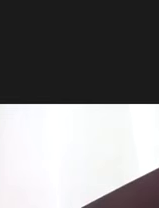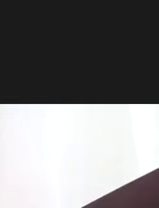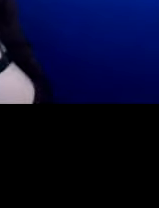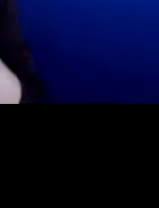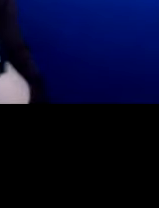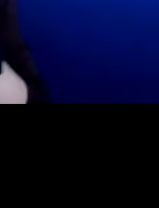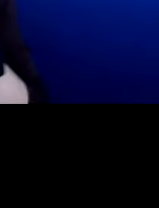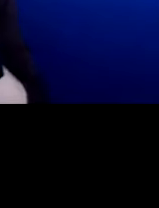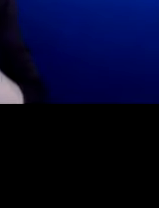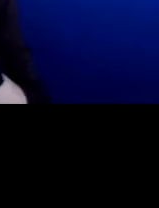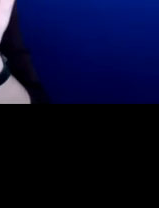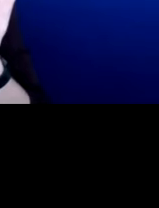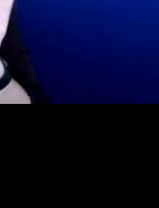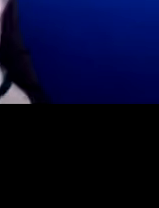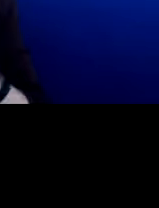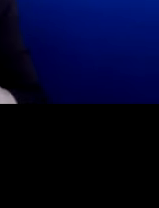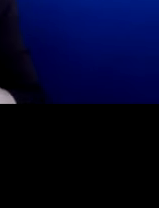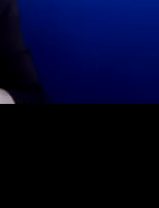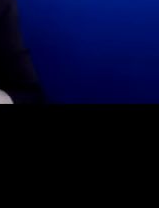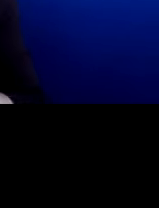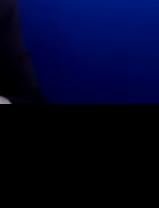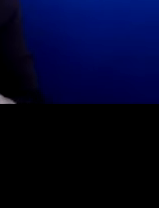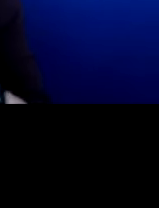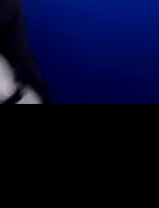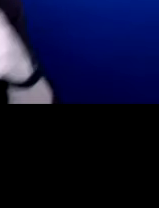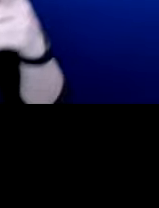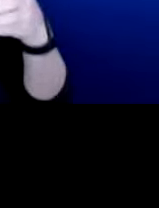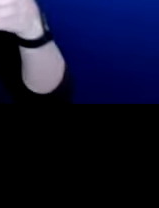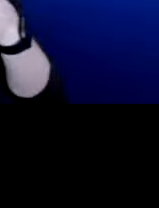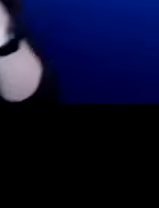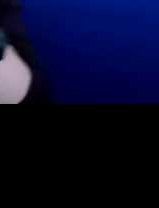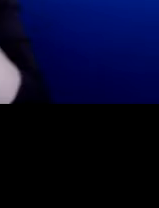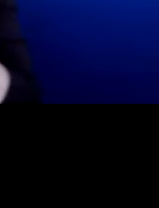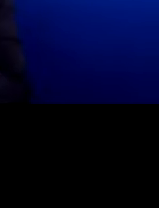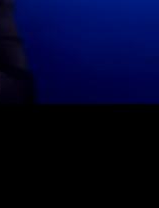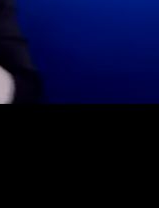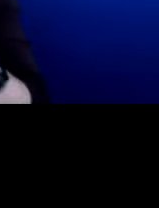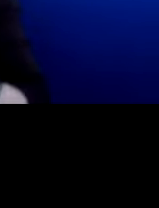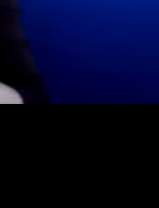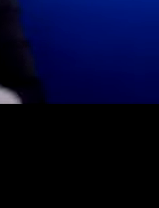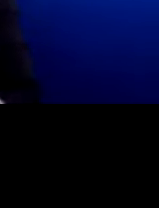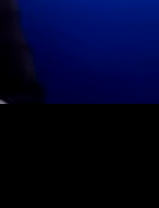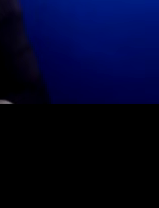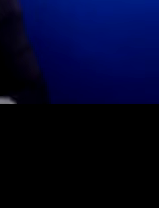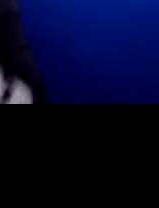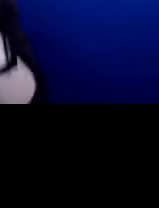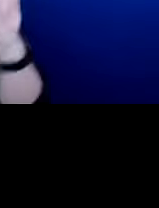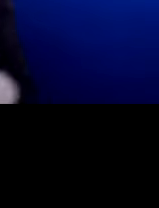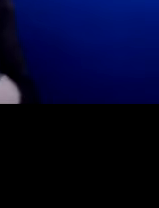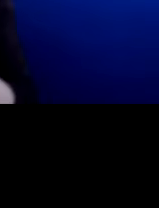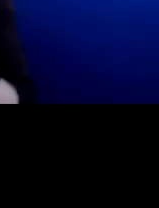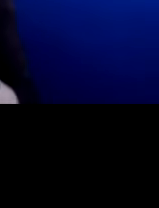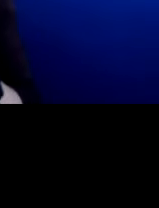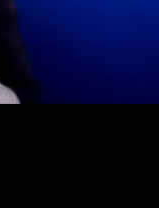affecting black and minoritized ethnic groups. And this is the major issue when we talk about